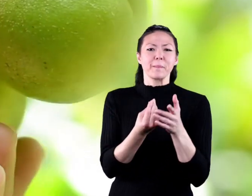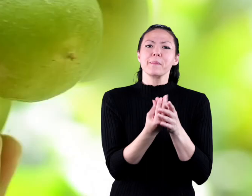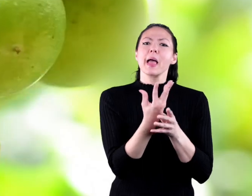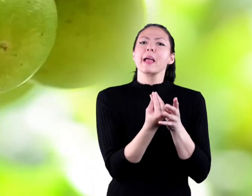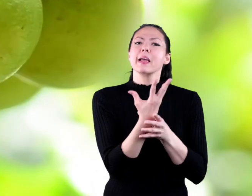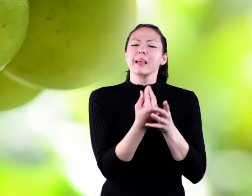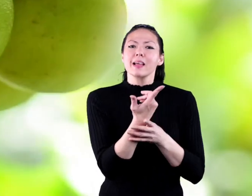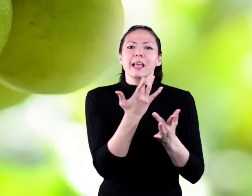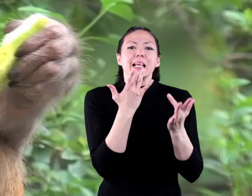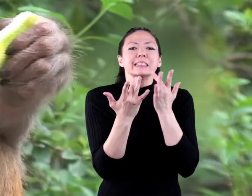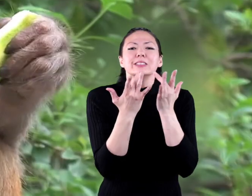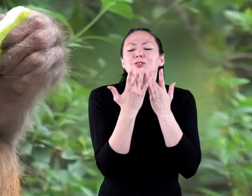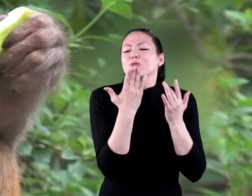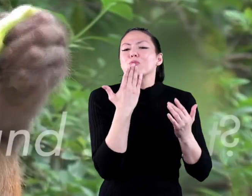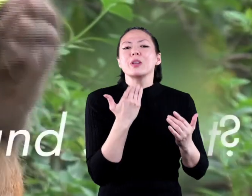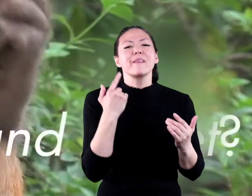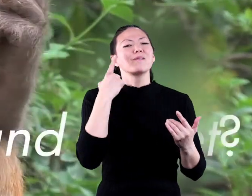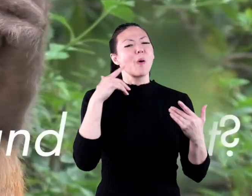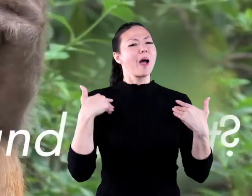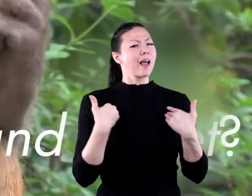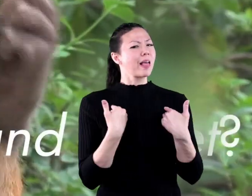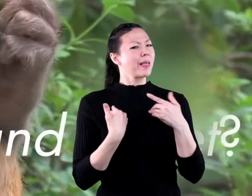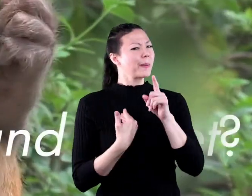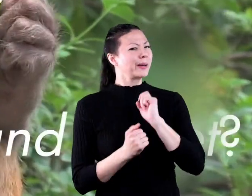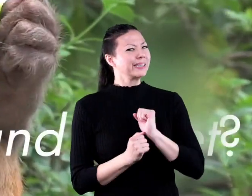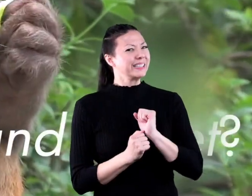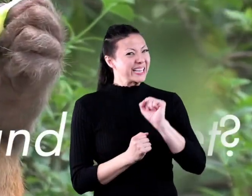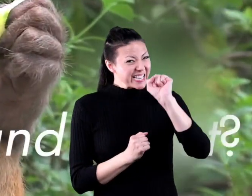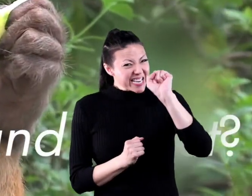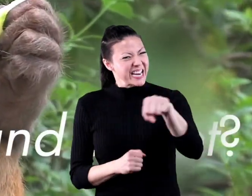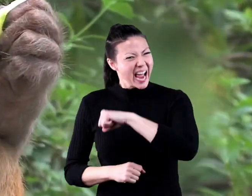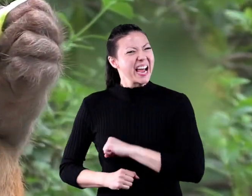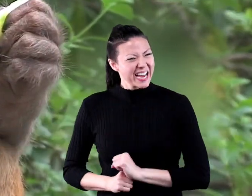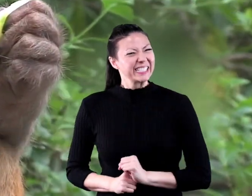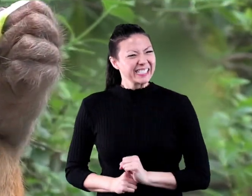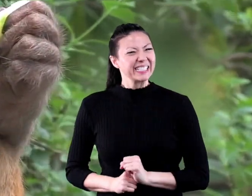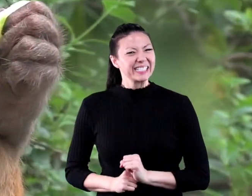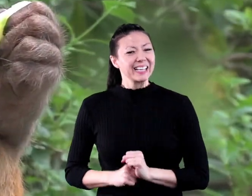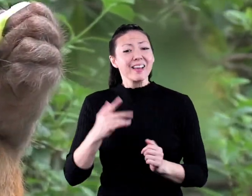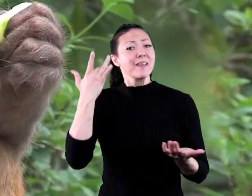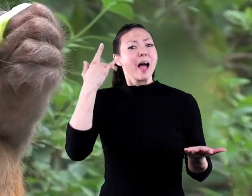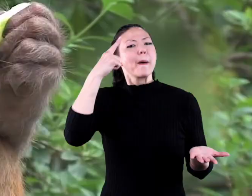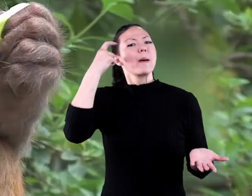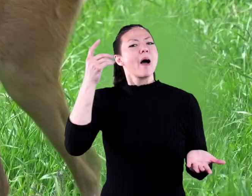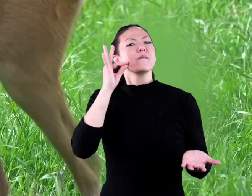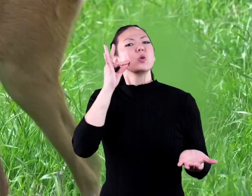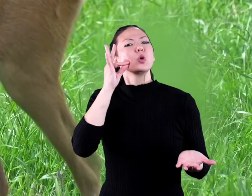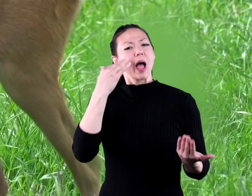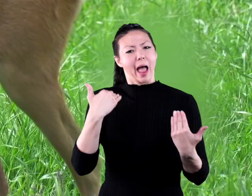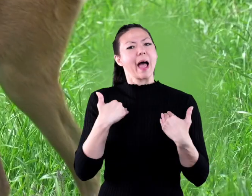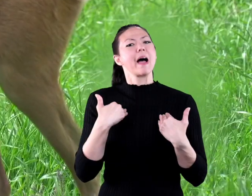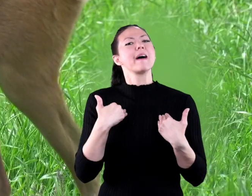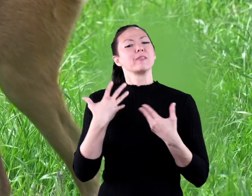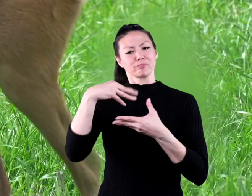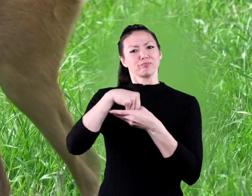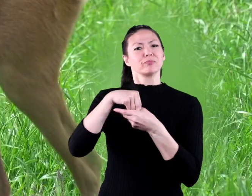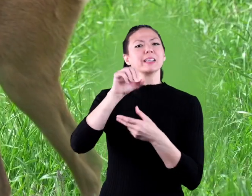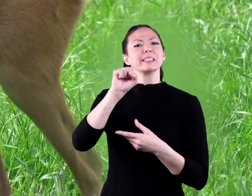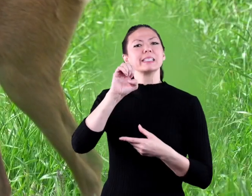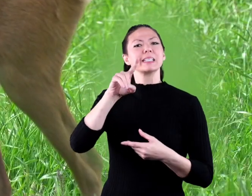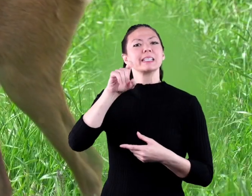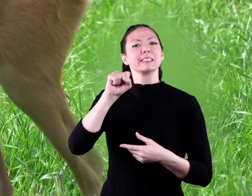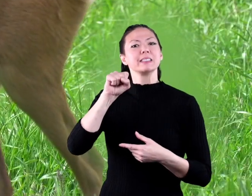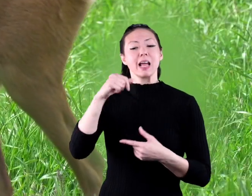from plants, but why? Just to be tasty and sweet for animals? Well, yes! That's because fruits contain